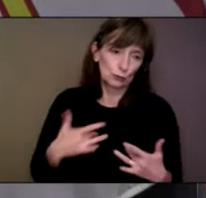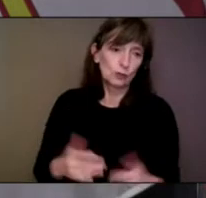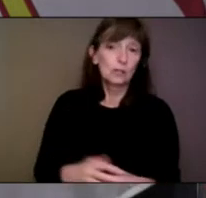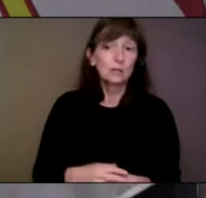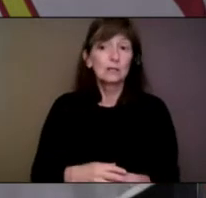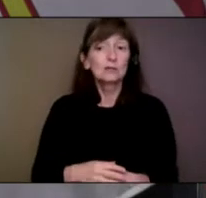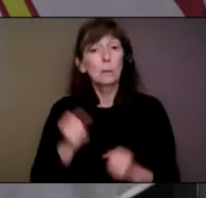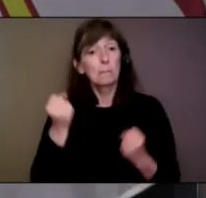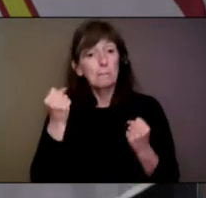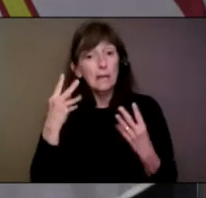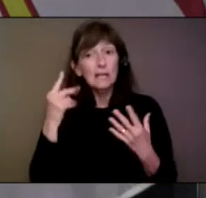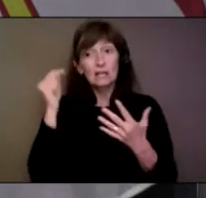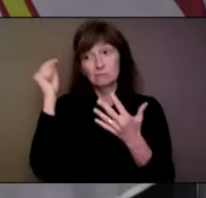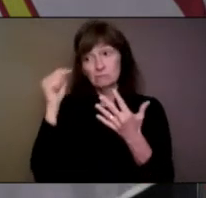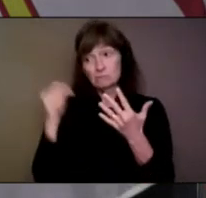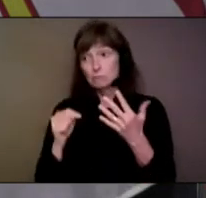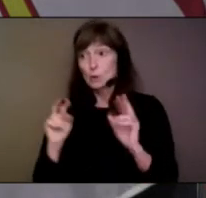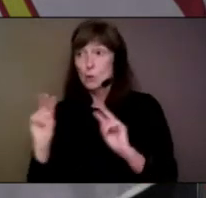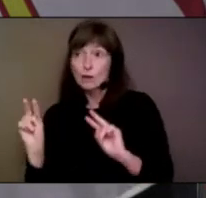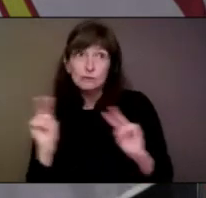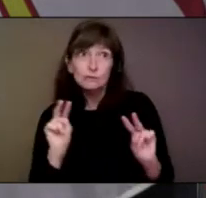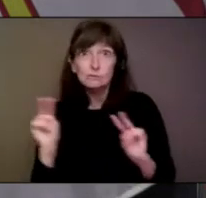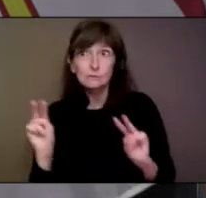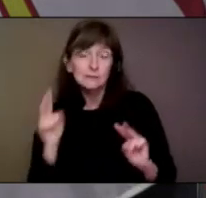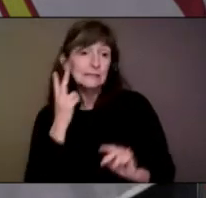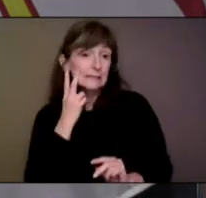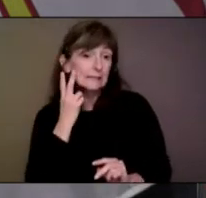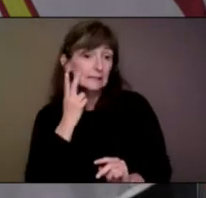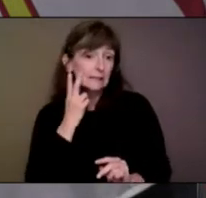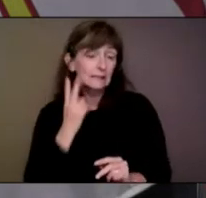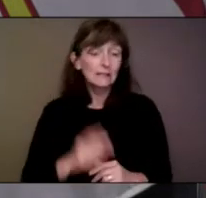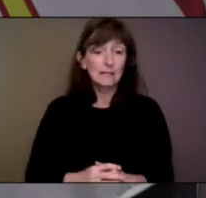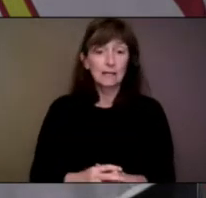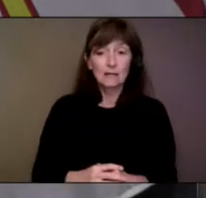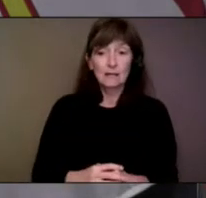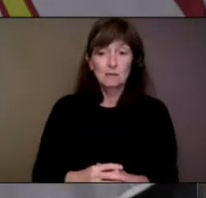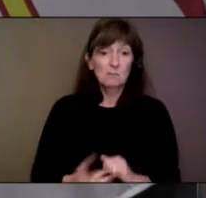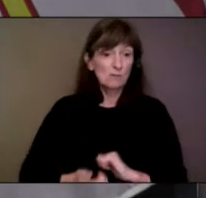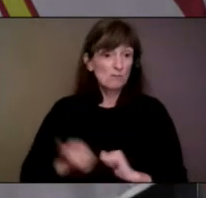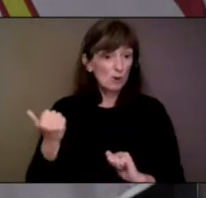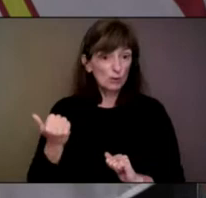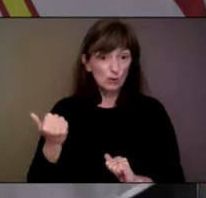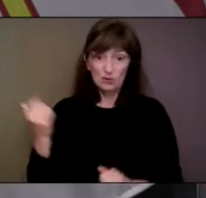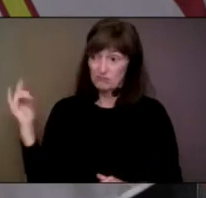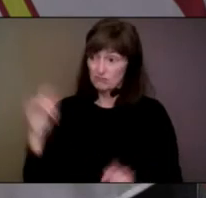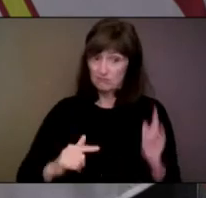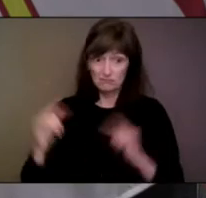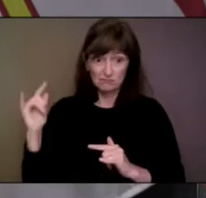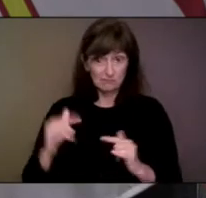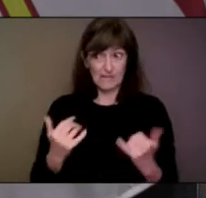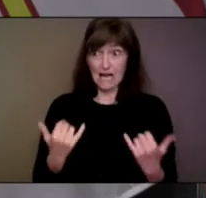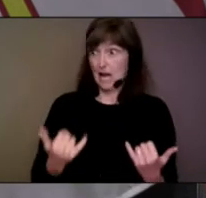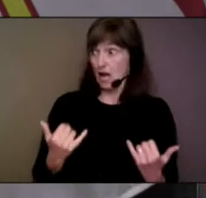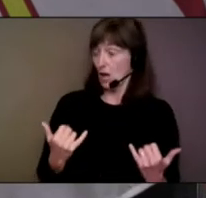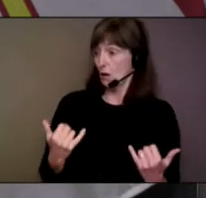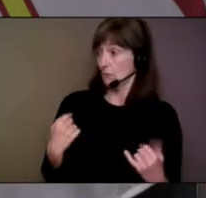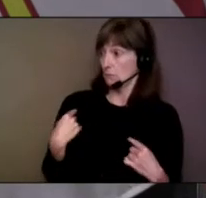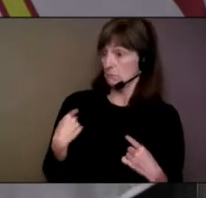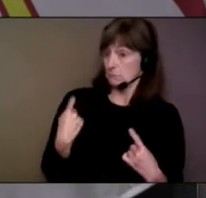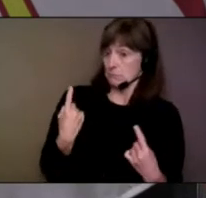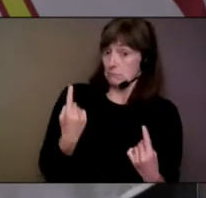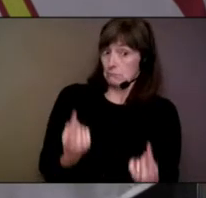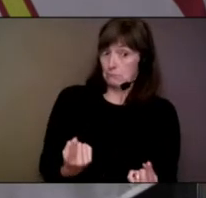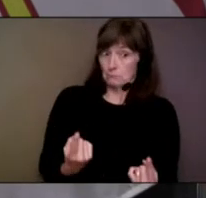continue to. But as I said, most of our travellers who are coming into the province right now